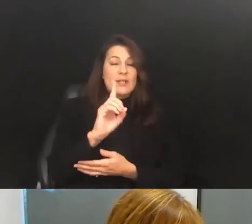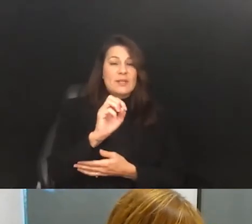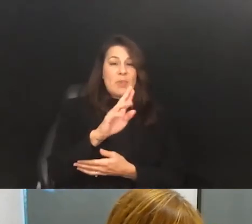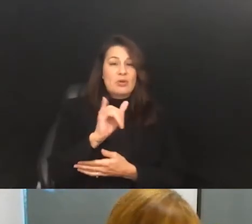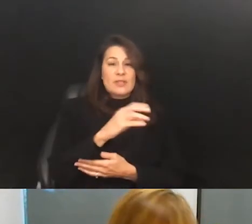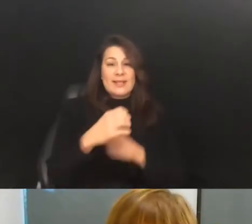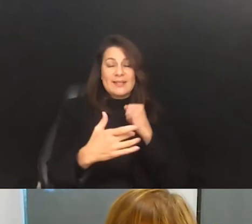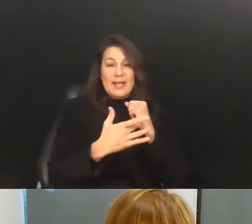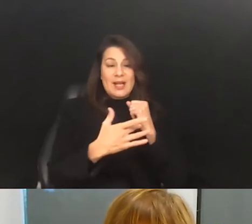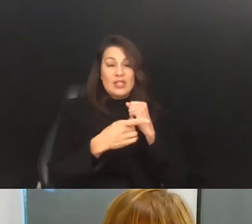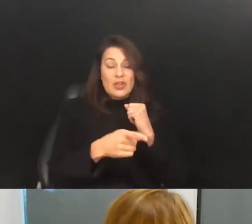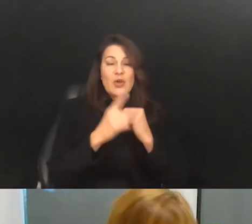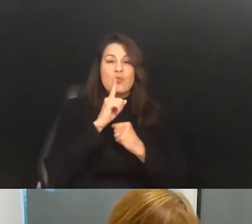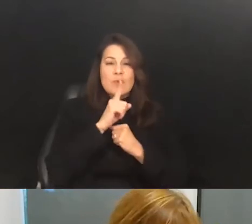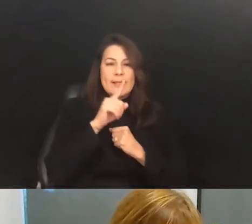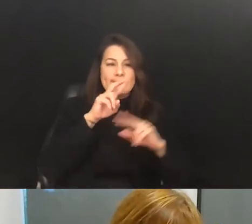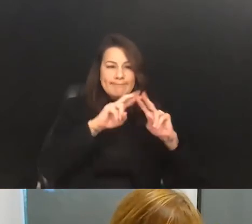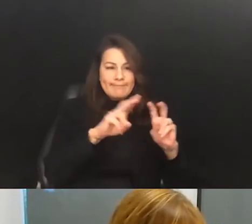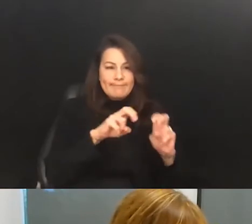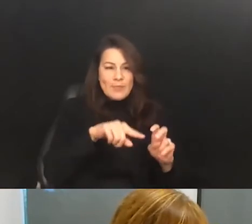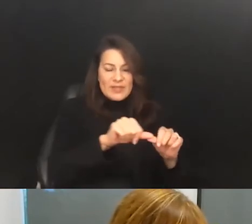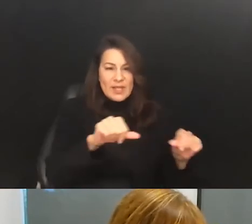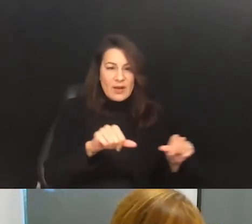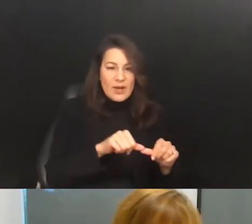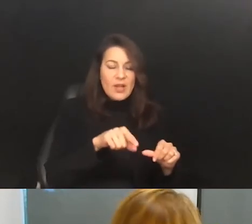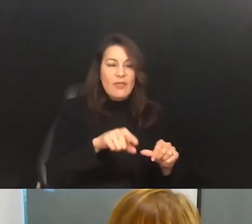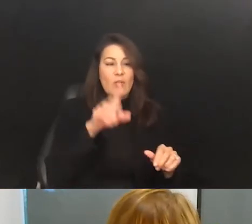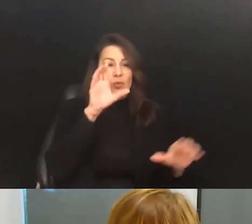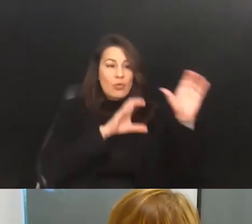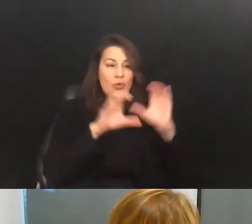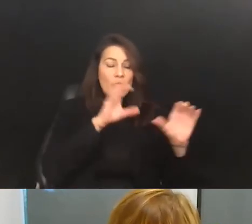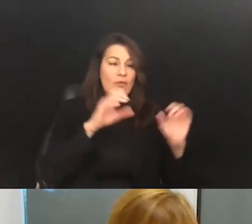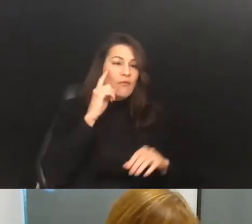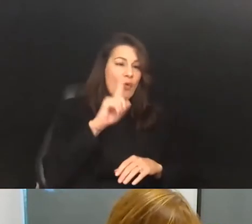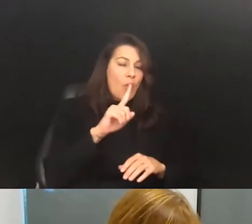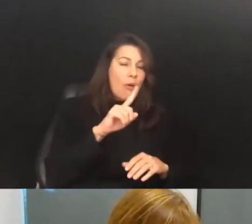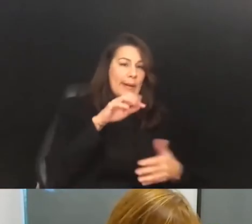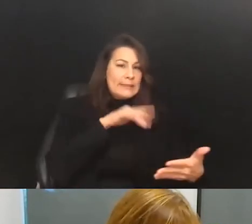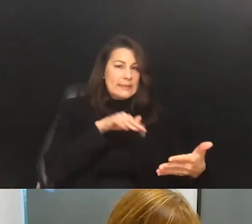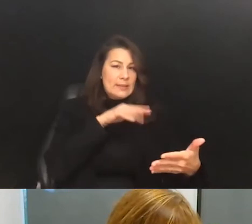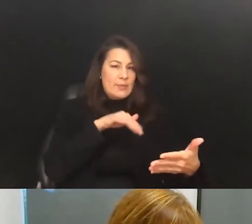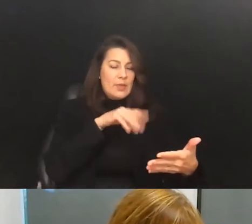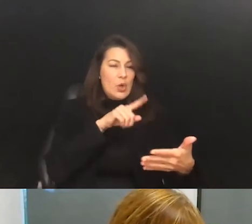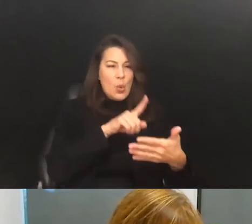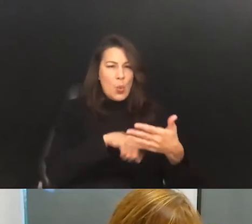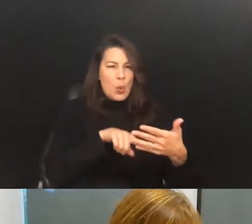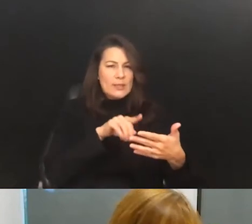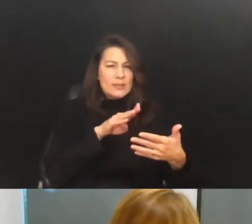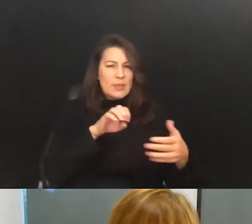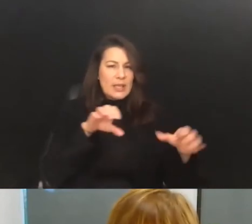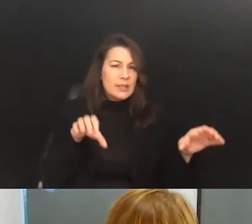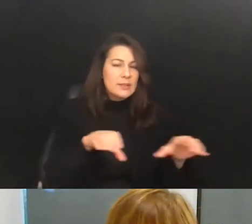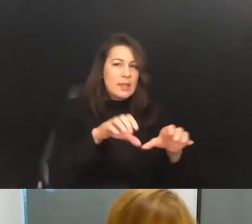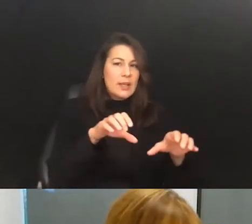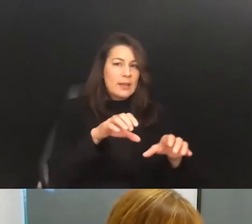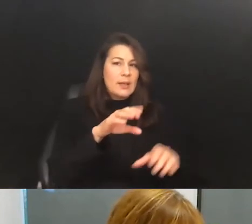really looking at this area. They more look at, um, examining some of what is being done, um, by